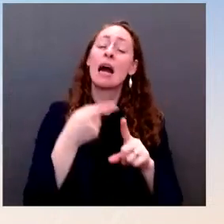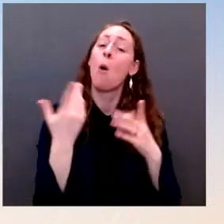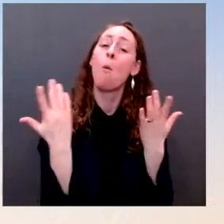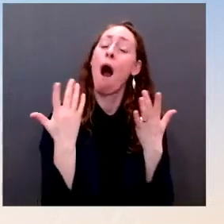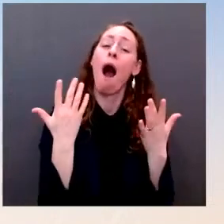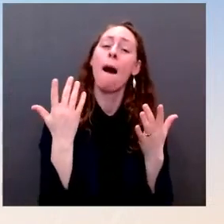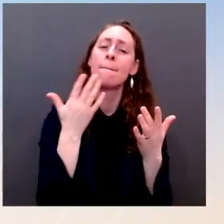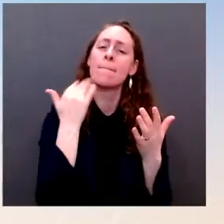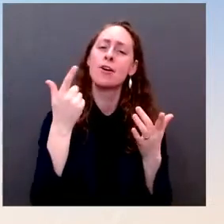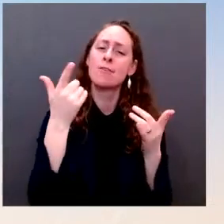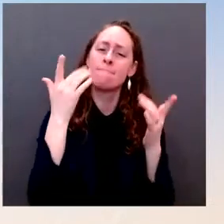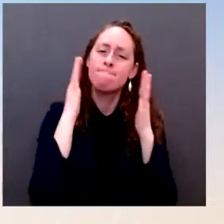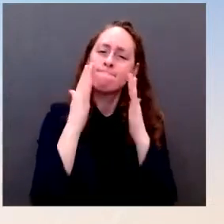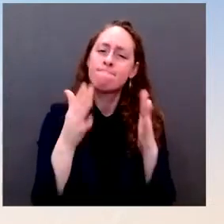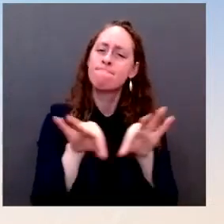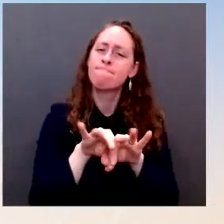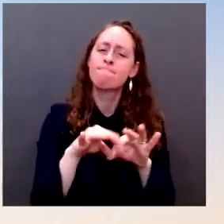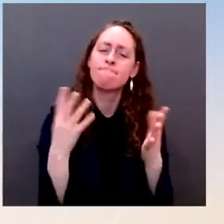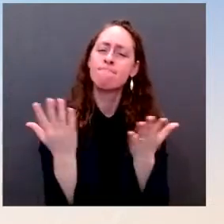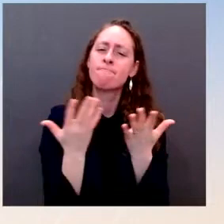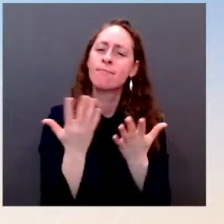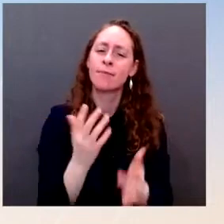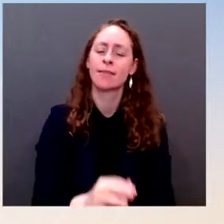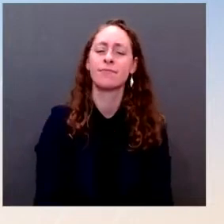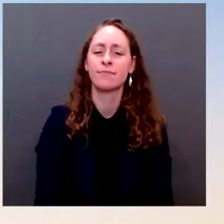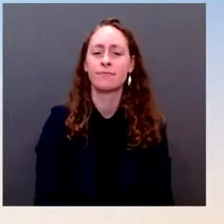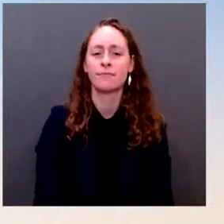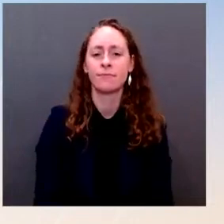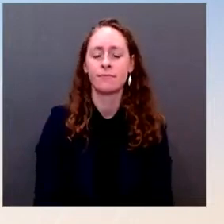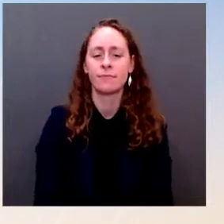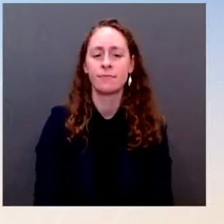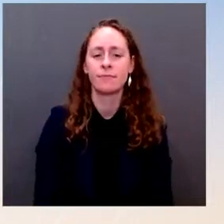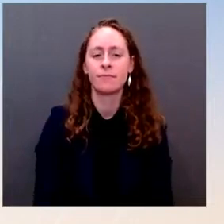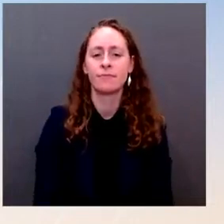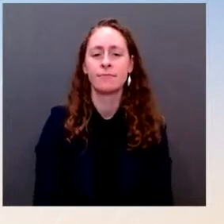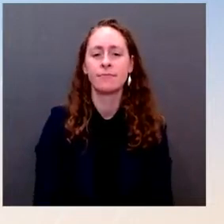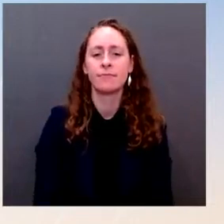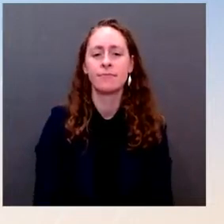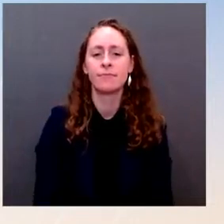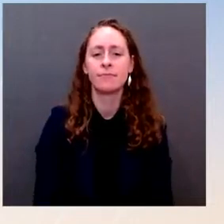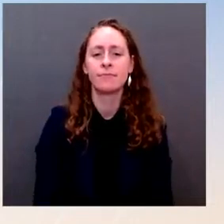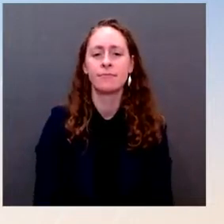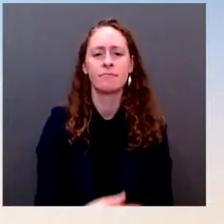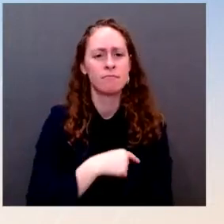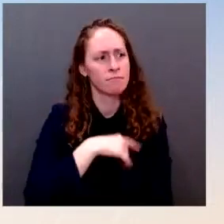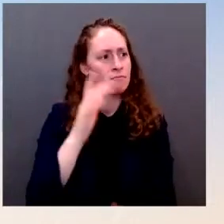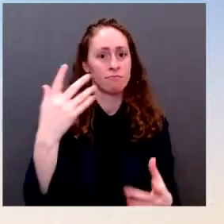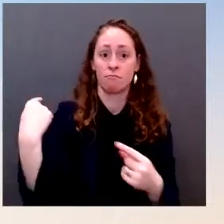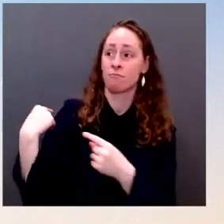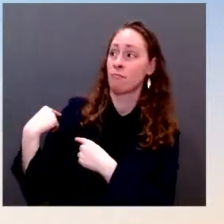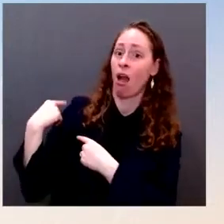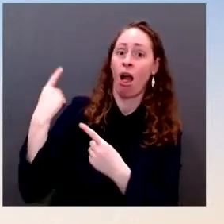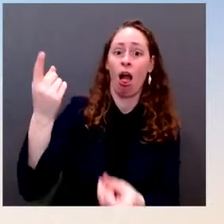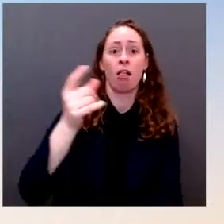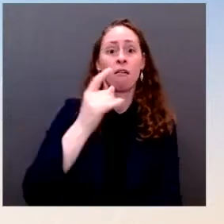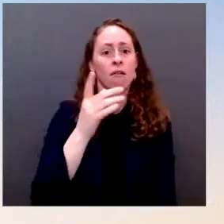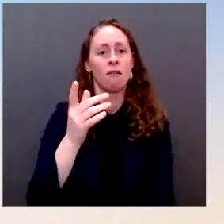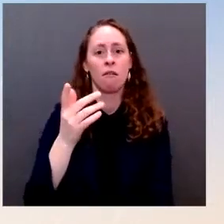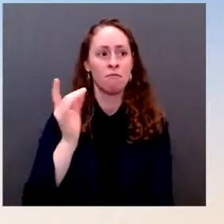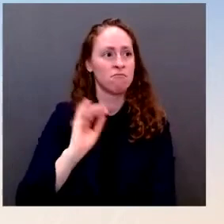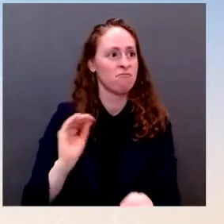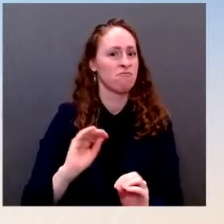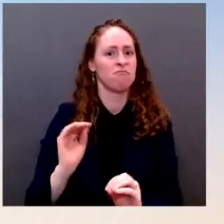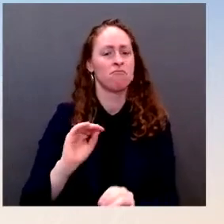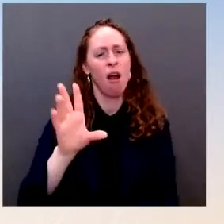or security assistance, and all of a sudden we did recently. We — that has been a continuous process. We've provided hundreds of billions of dollars in aid,